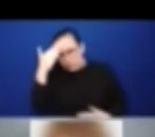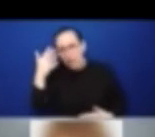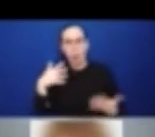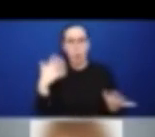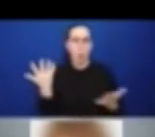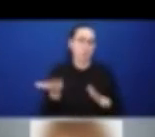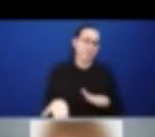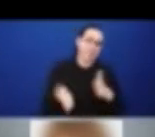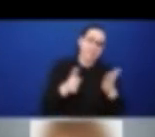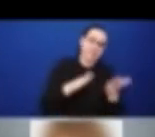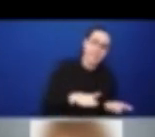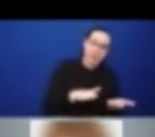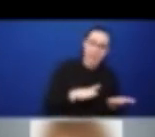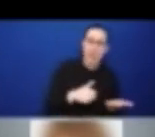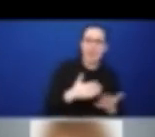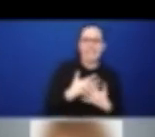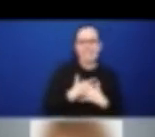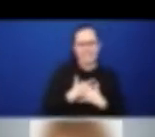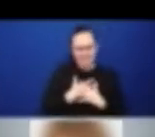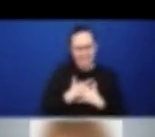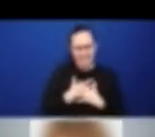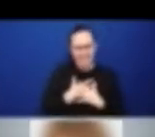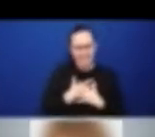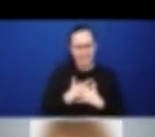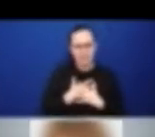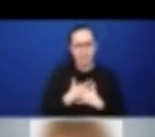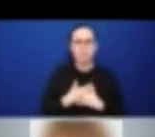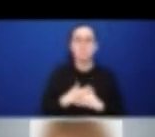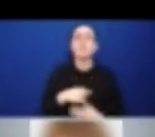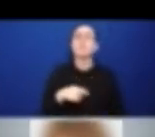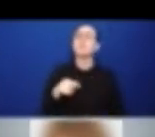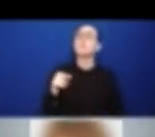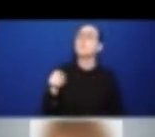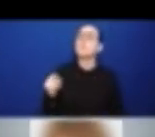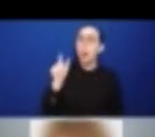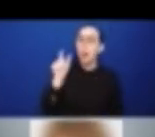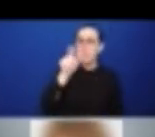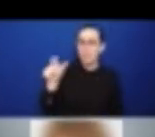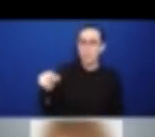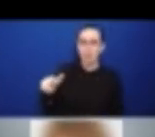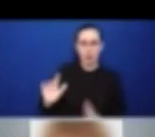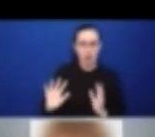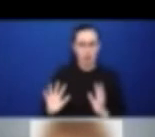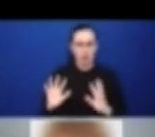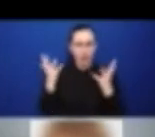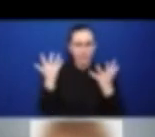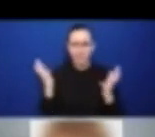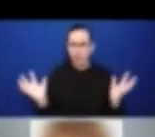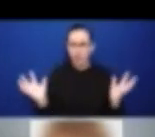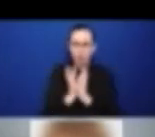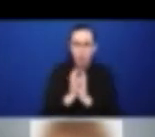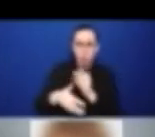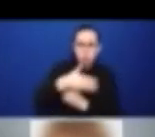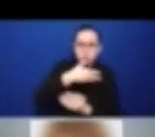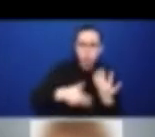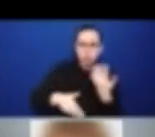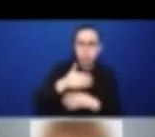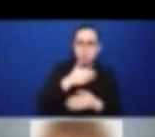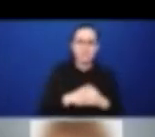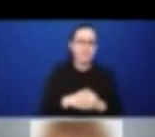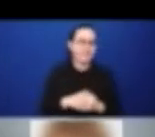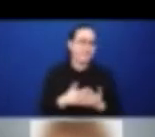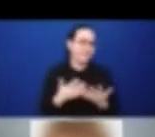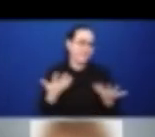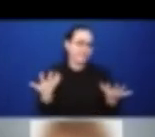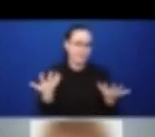who are living with chronic conditions or who are experiencing some type of vulnerability has served as a